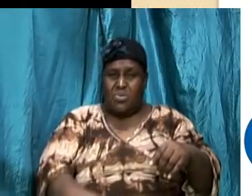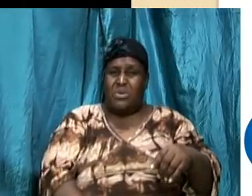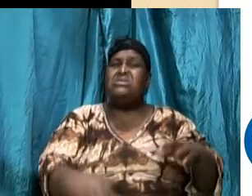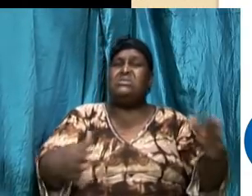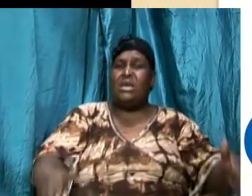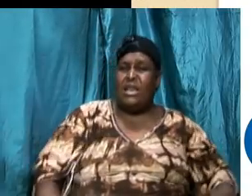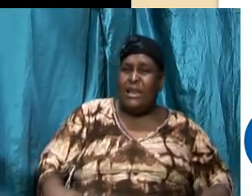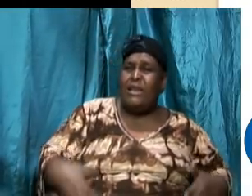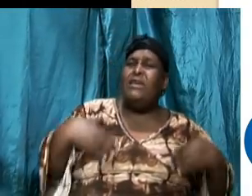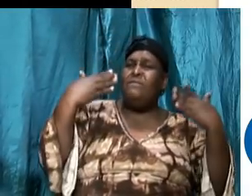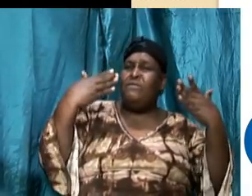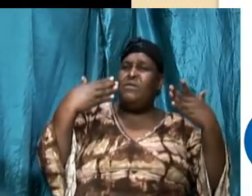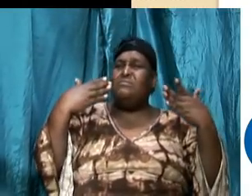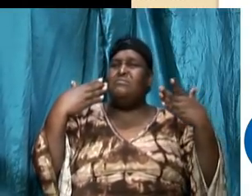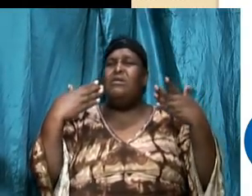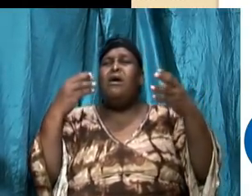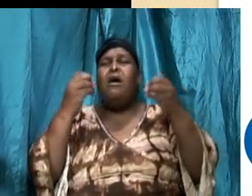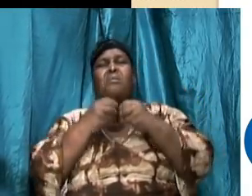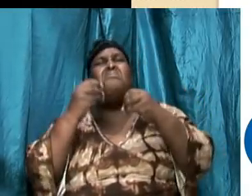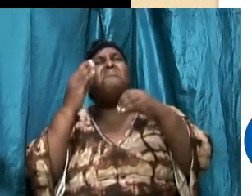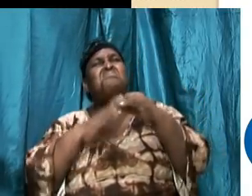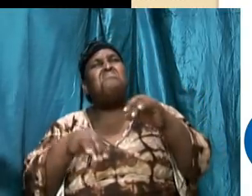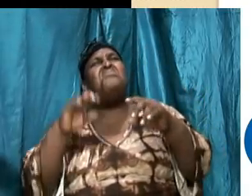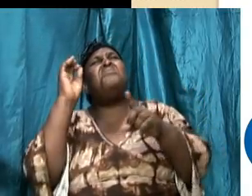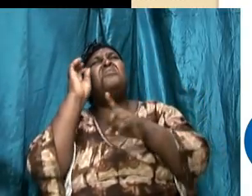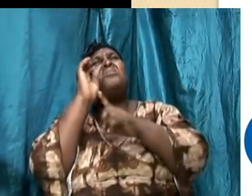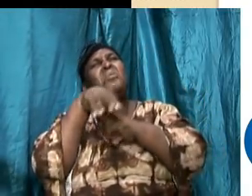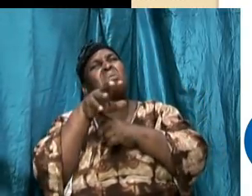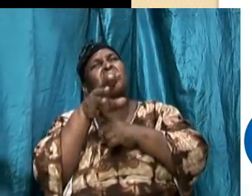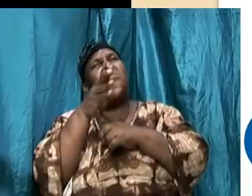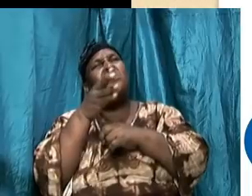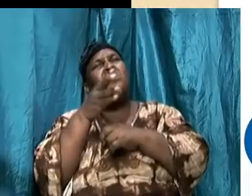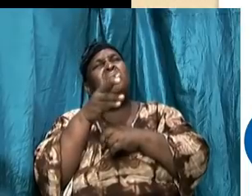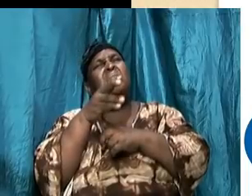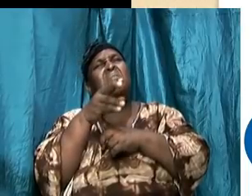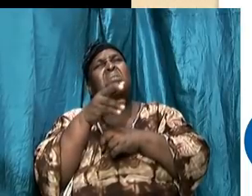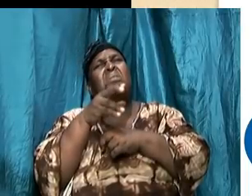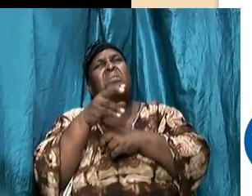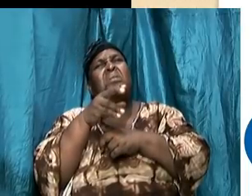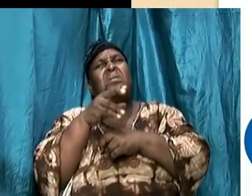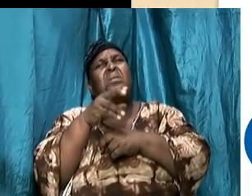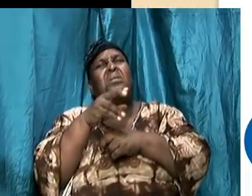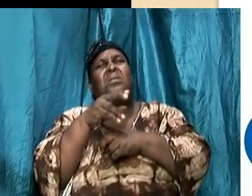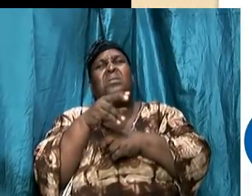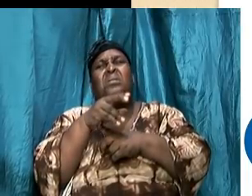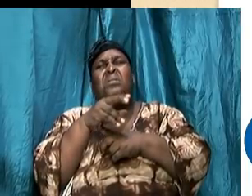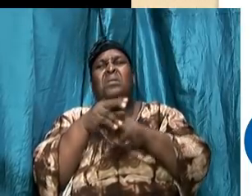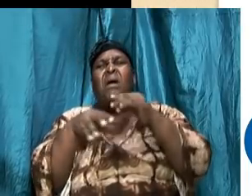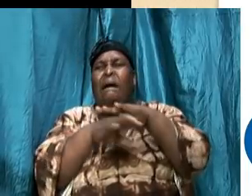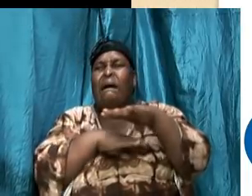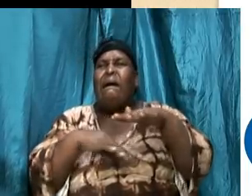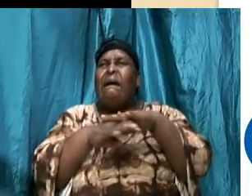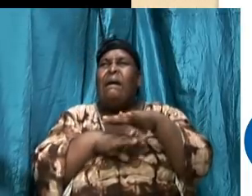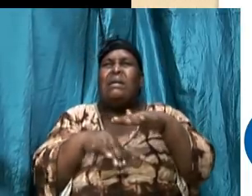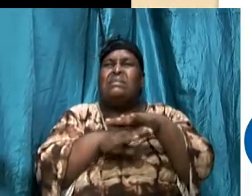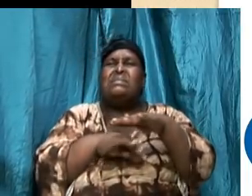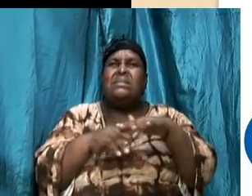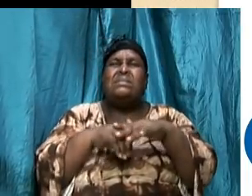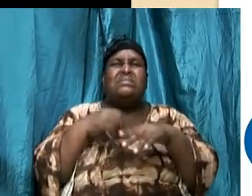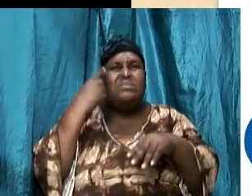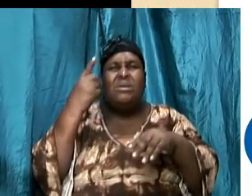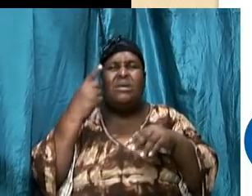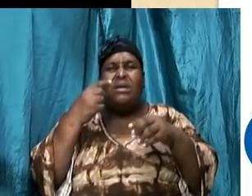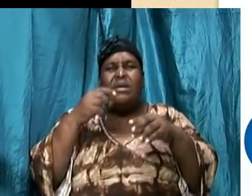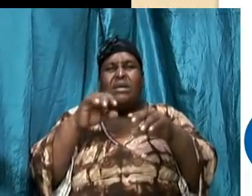being more than conquerors we underestimated the value and the power of the word but how could we do that